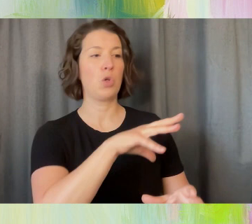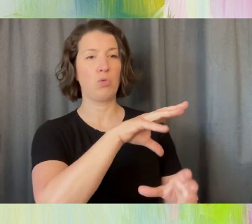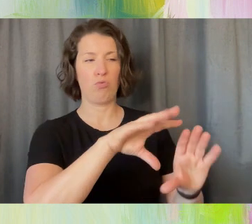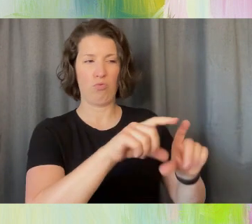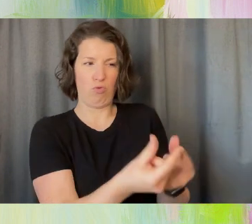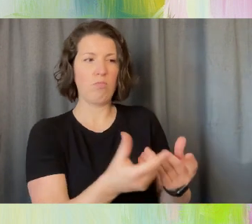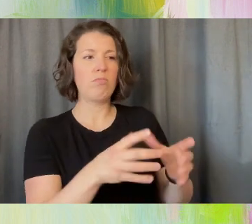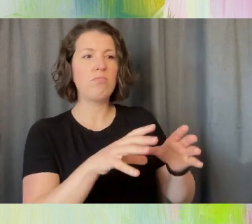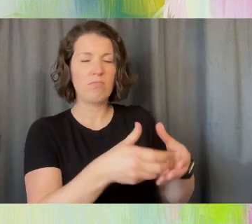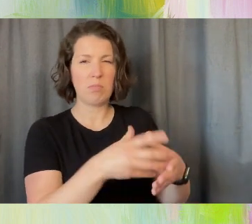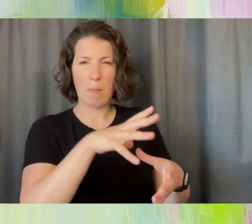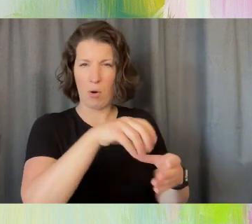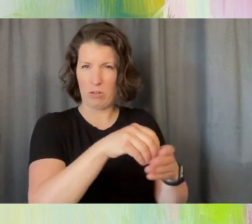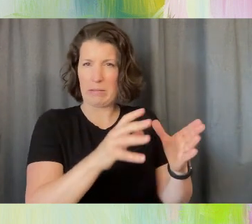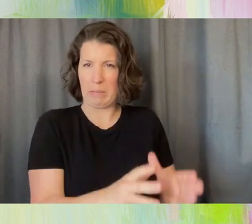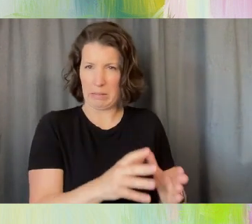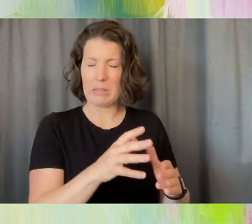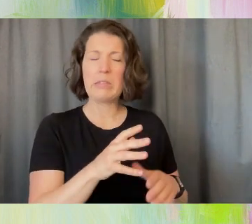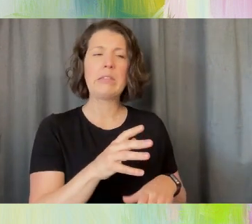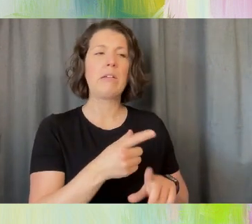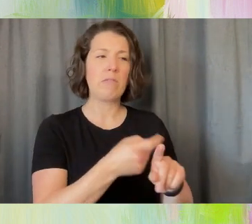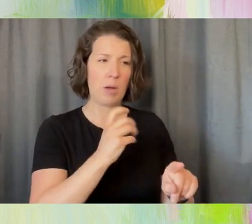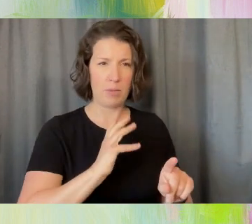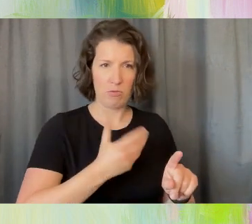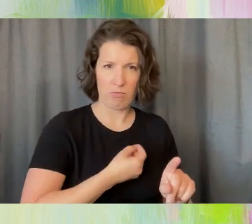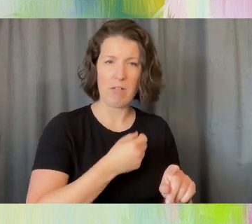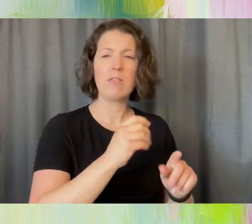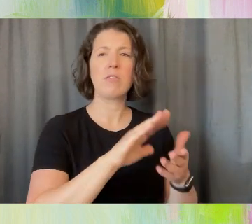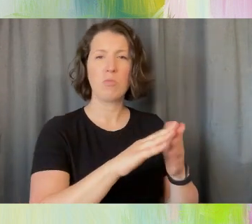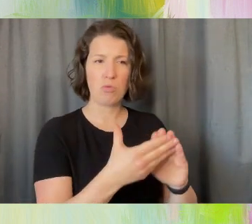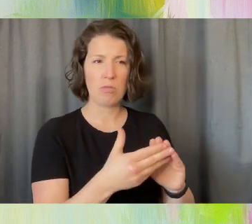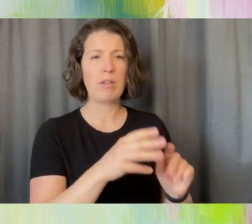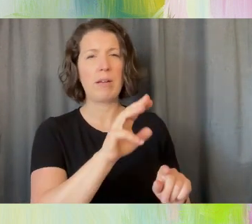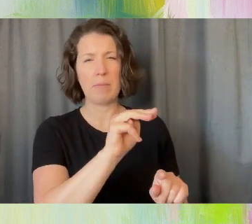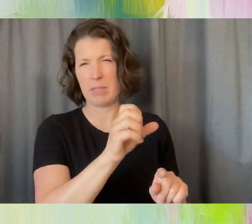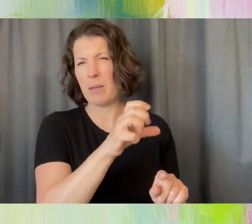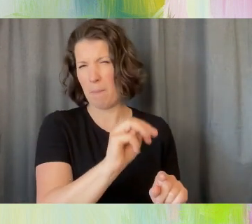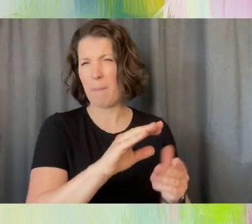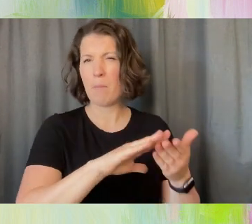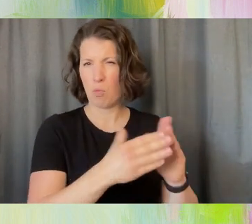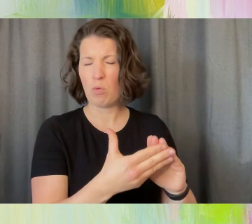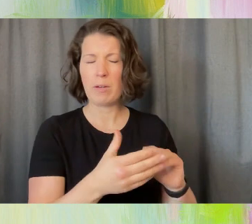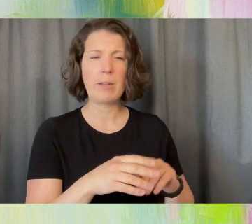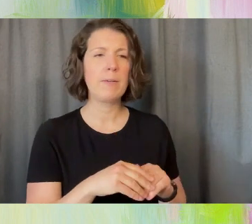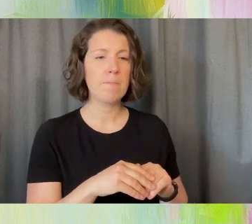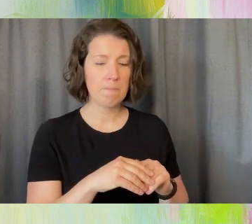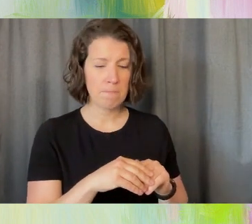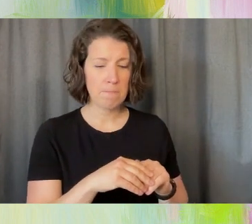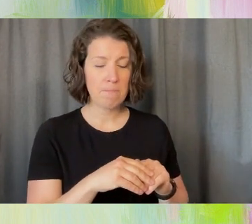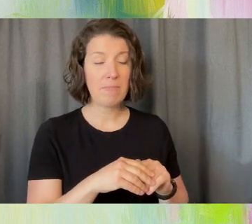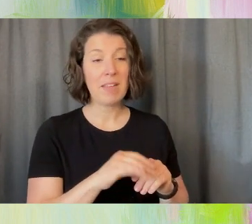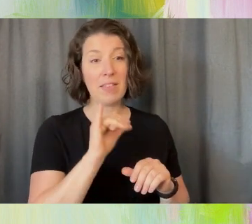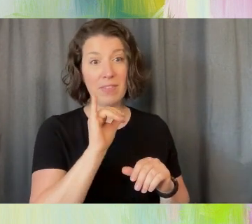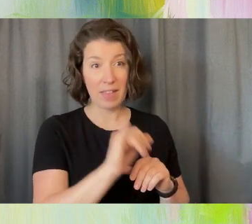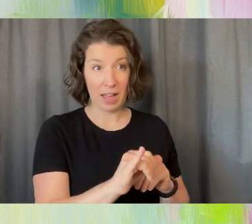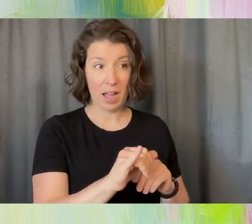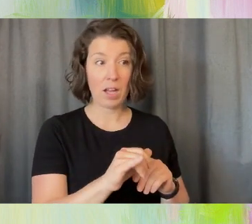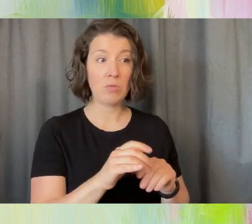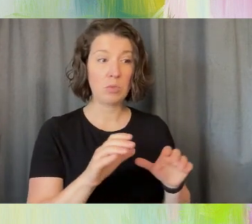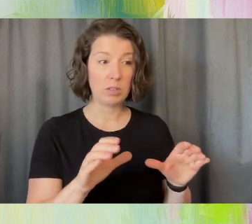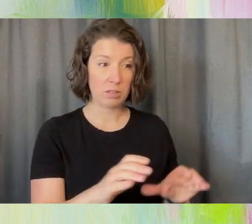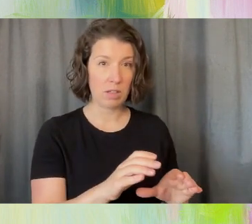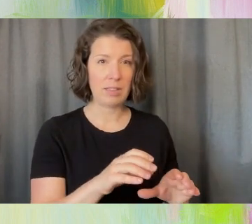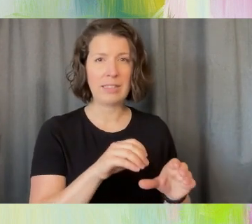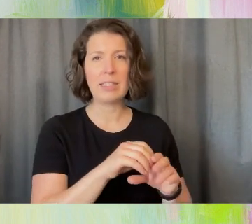trans community and the men who have sex with men or MSM communities. And this was on La Romana.